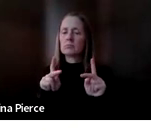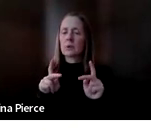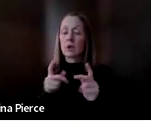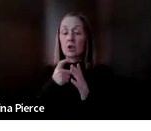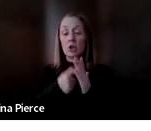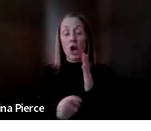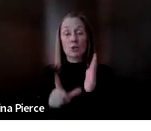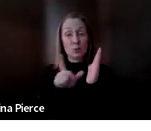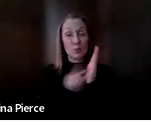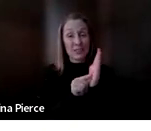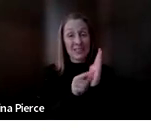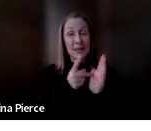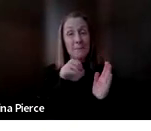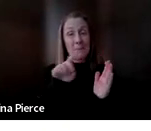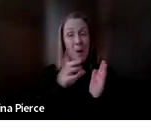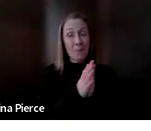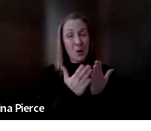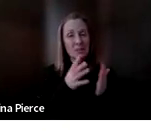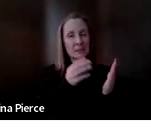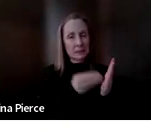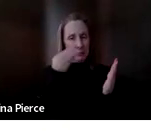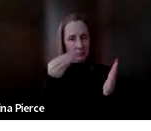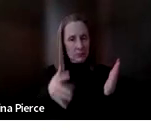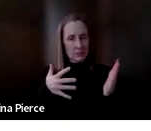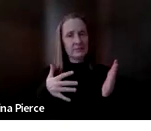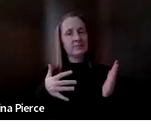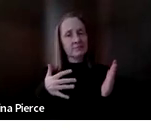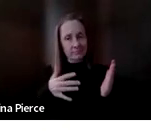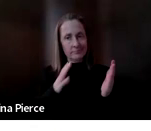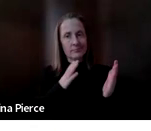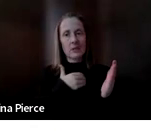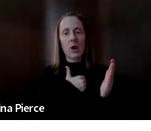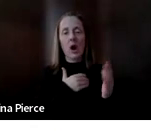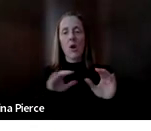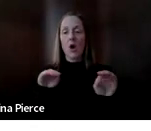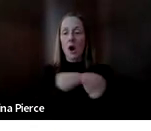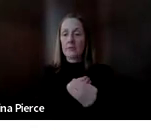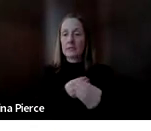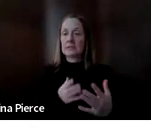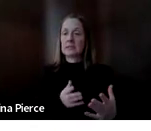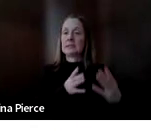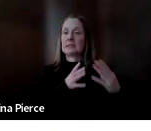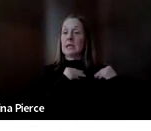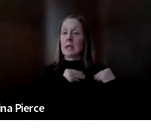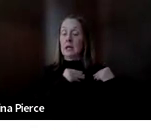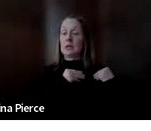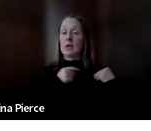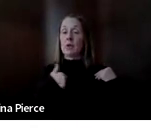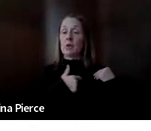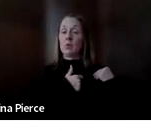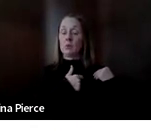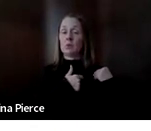POD books is quite expensive. So our office has taken that on, that we work to print those